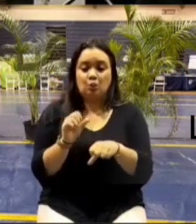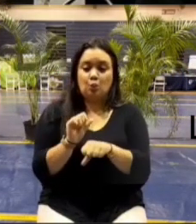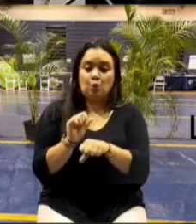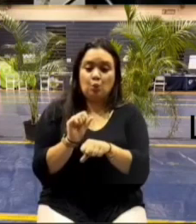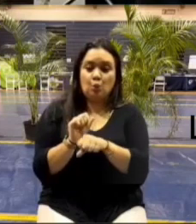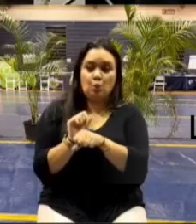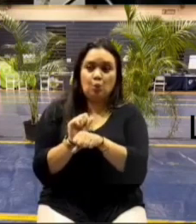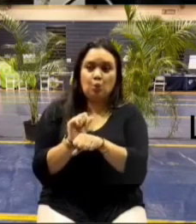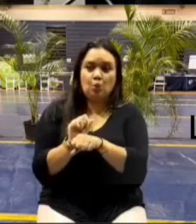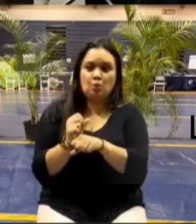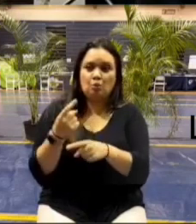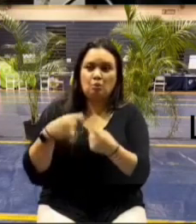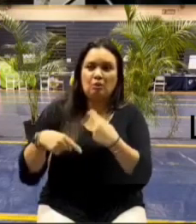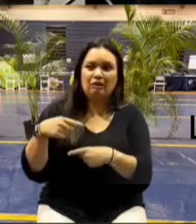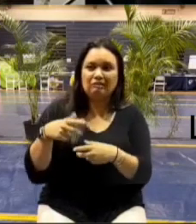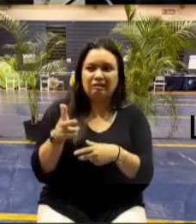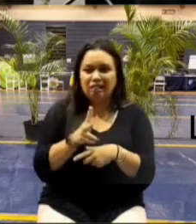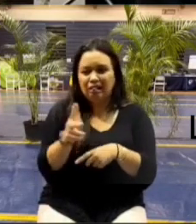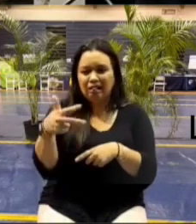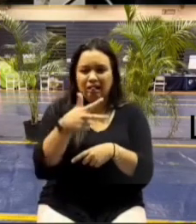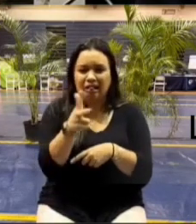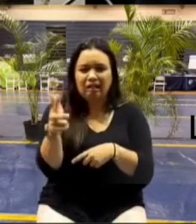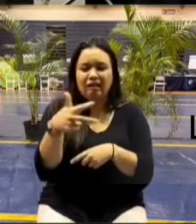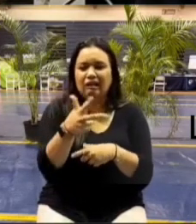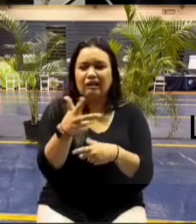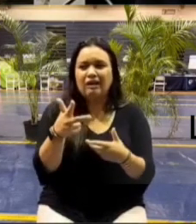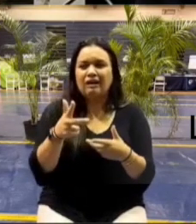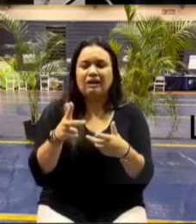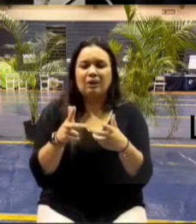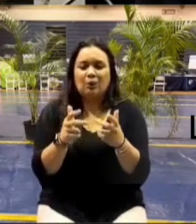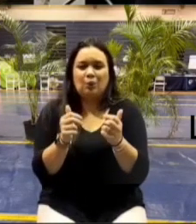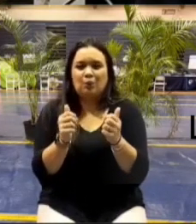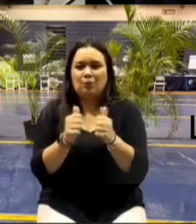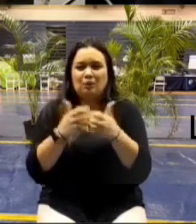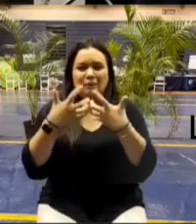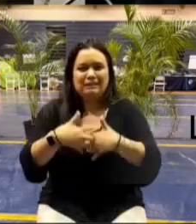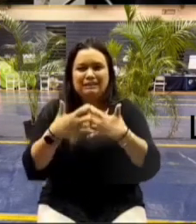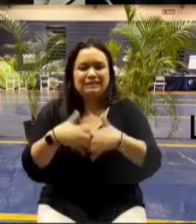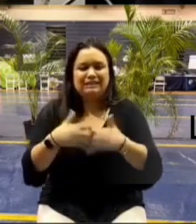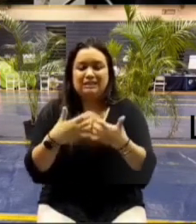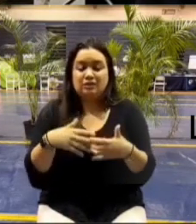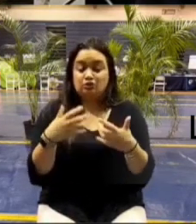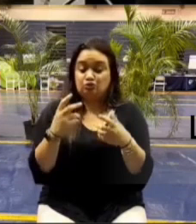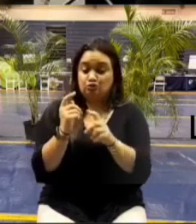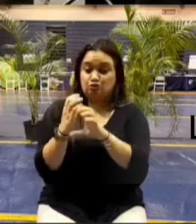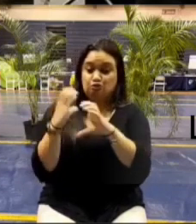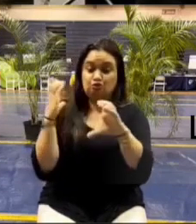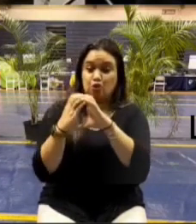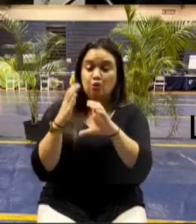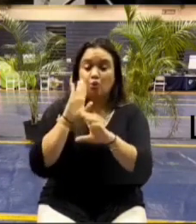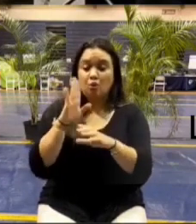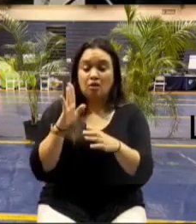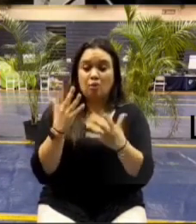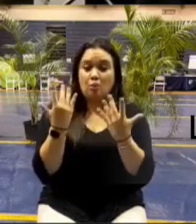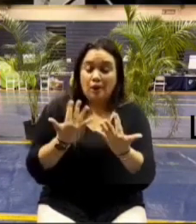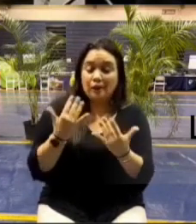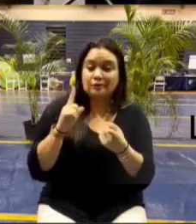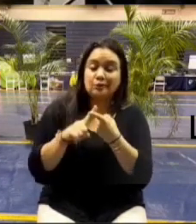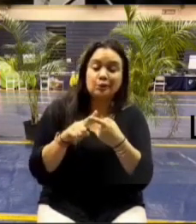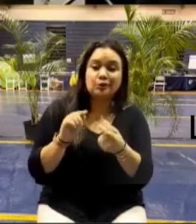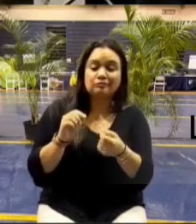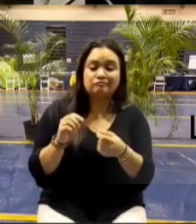these other machinery in there is just a reality is they is that truck just gonna wait until it's clear to go in